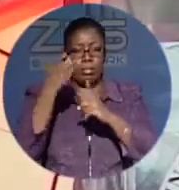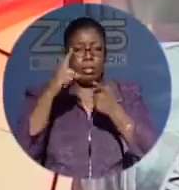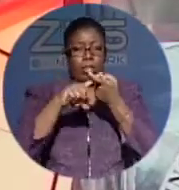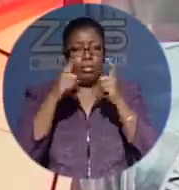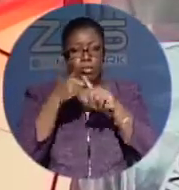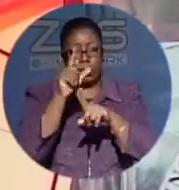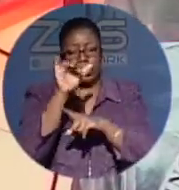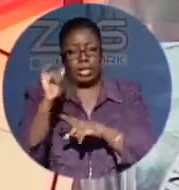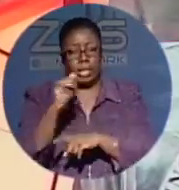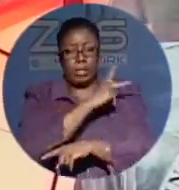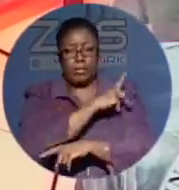and patient-centered.